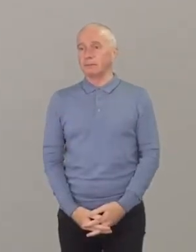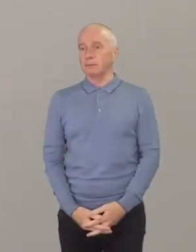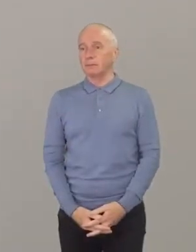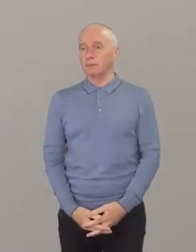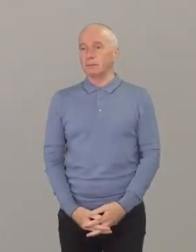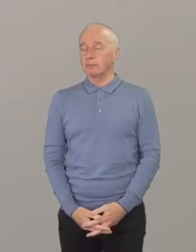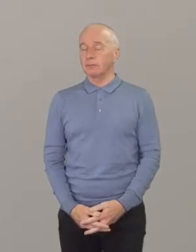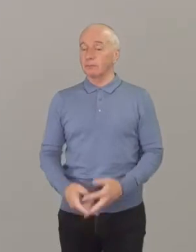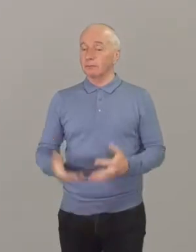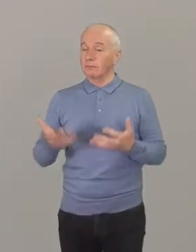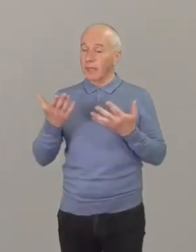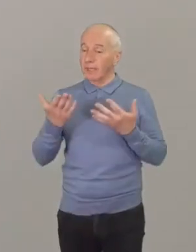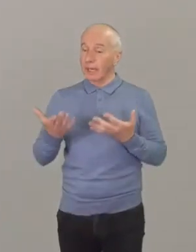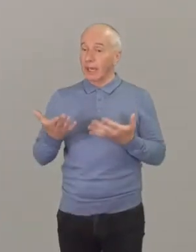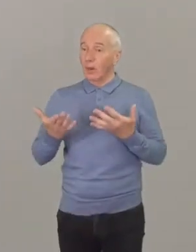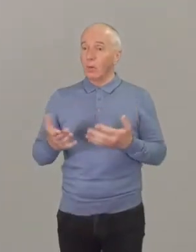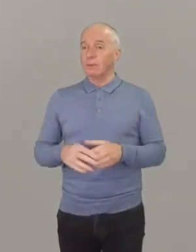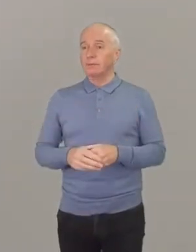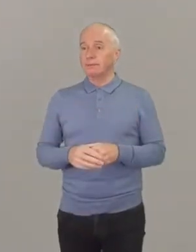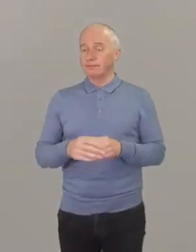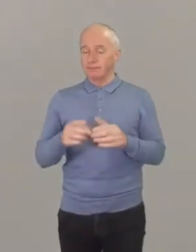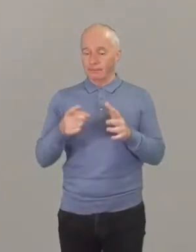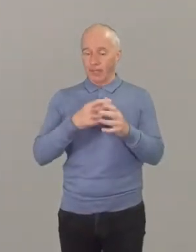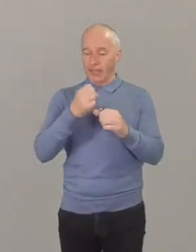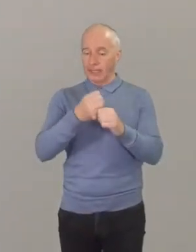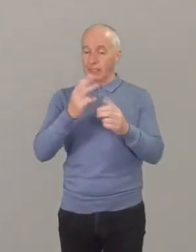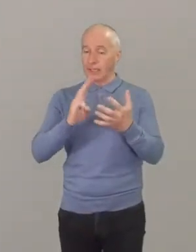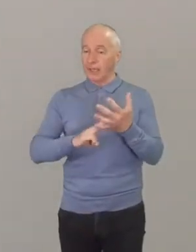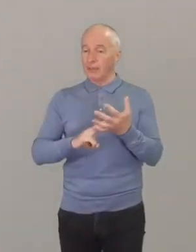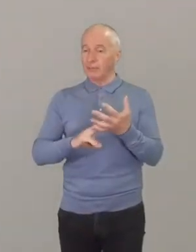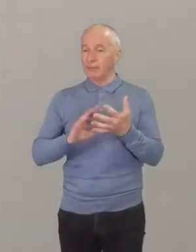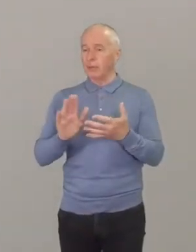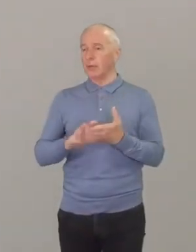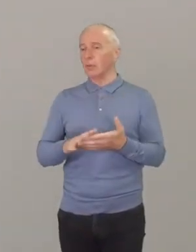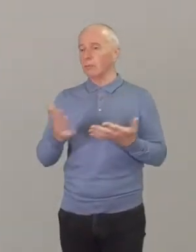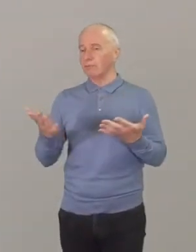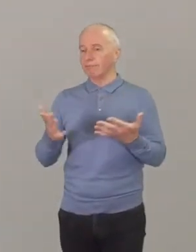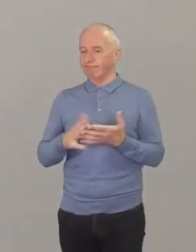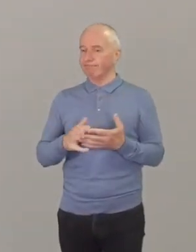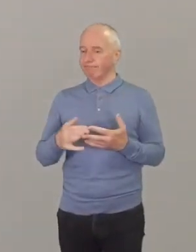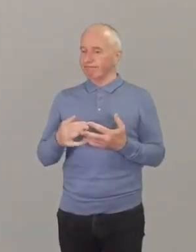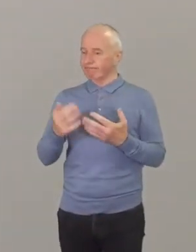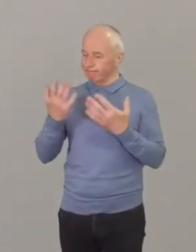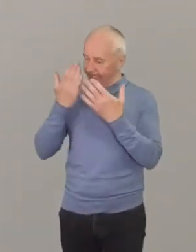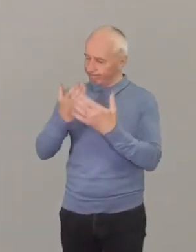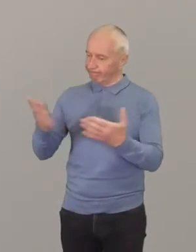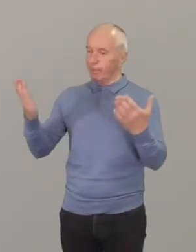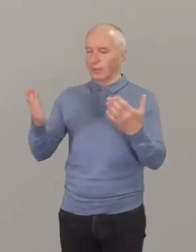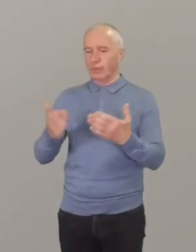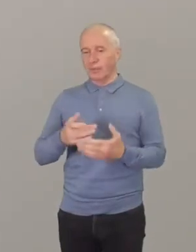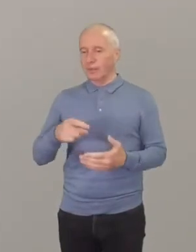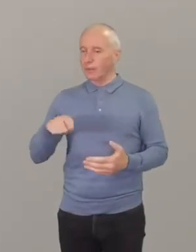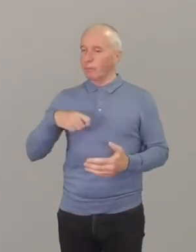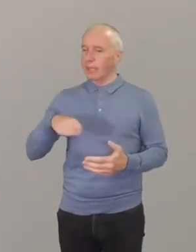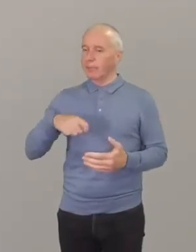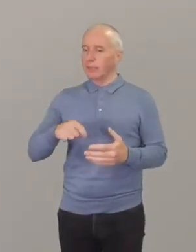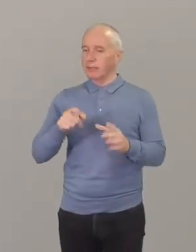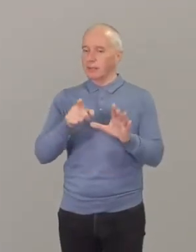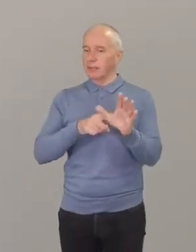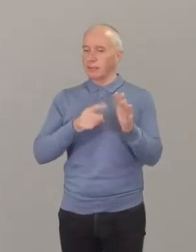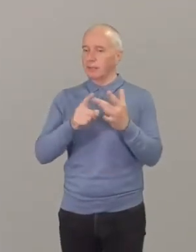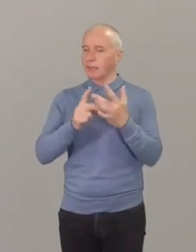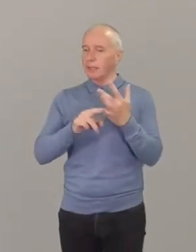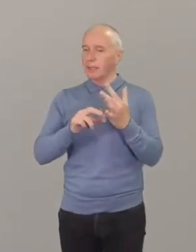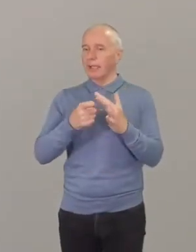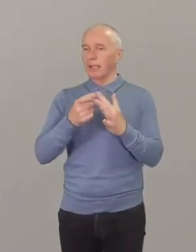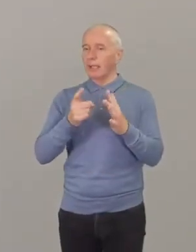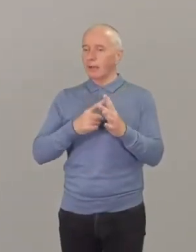now we come to that moment in the AGM when it's time to honour President Yinka for all the ways that he's offered us leadership over this